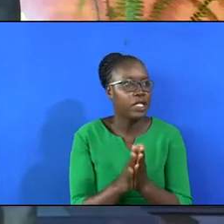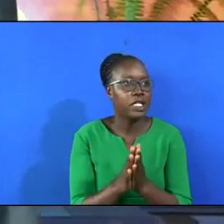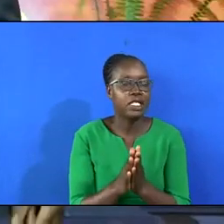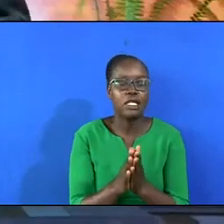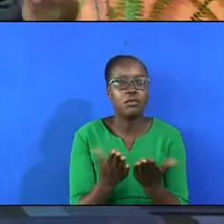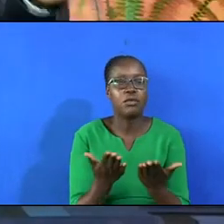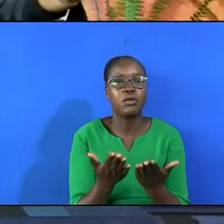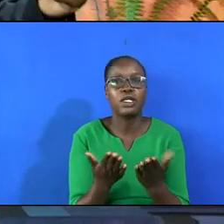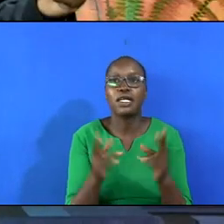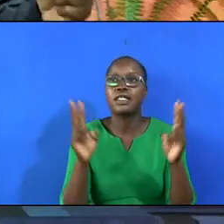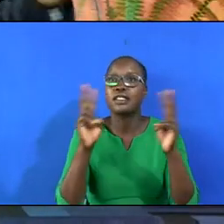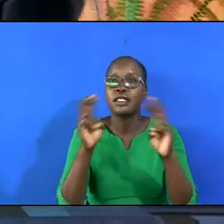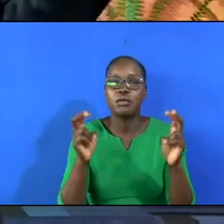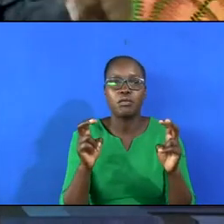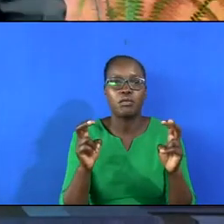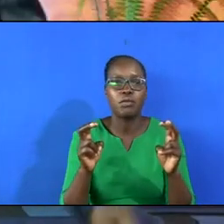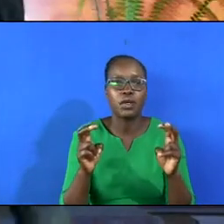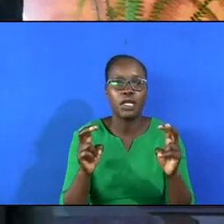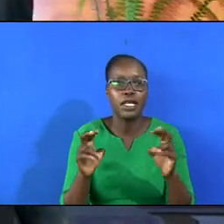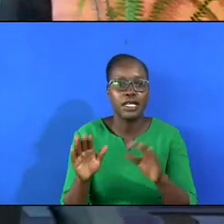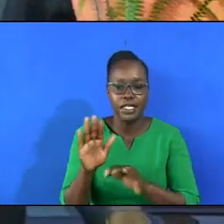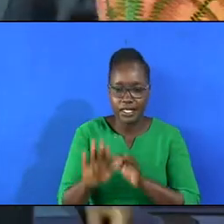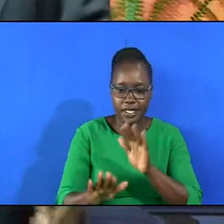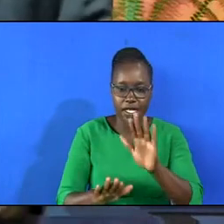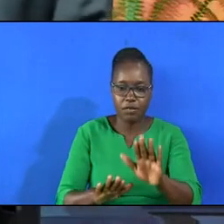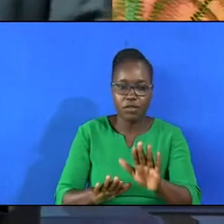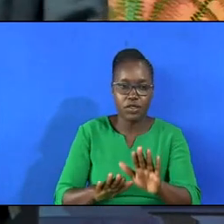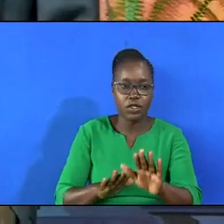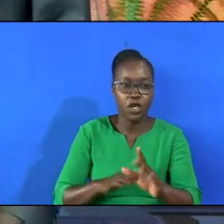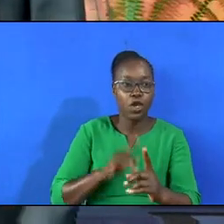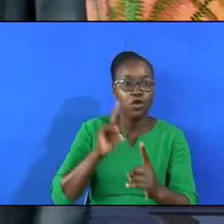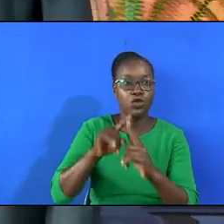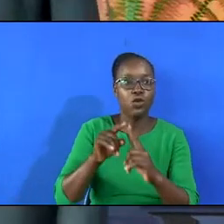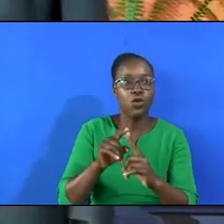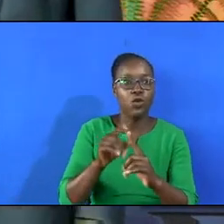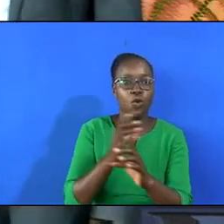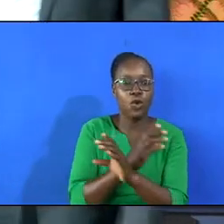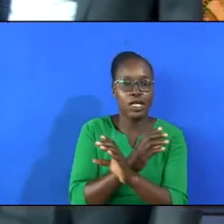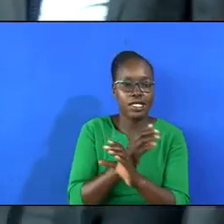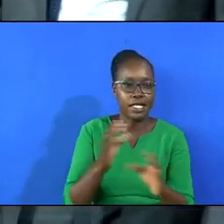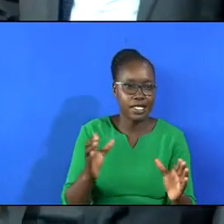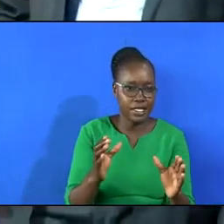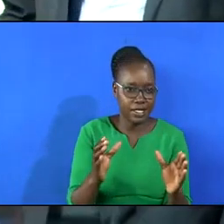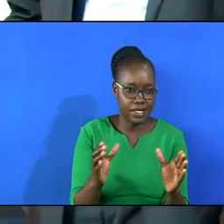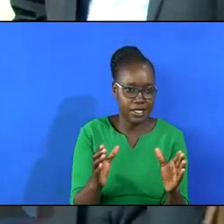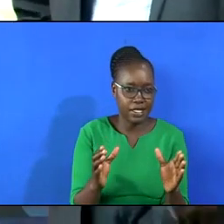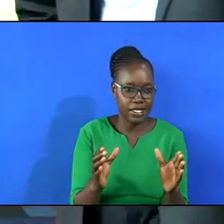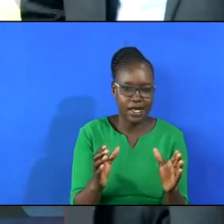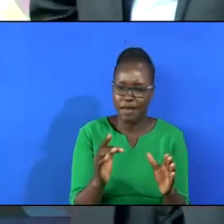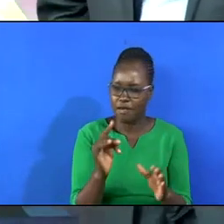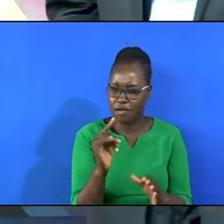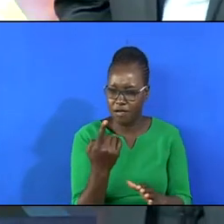entitled Steps to Christ, it was